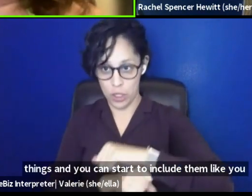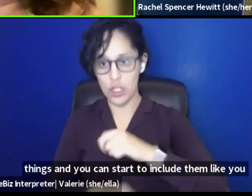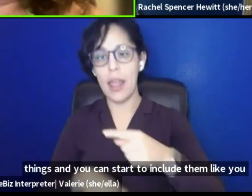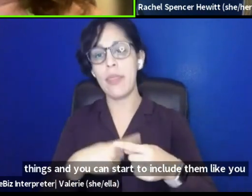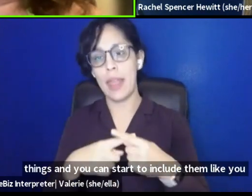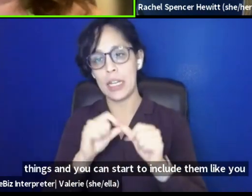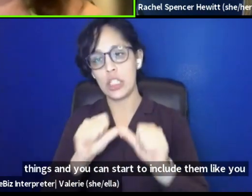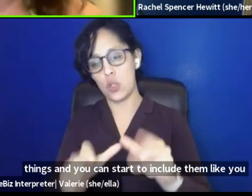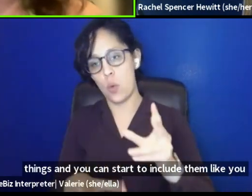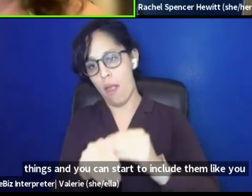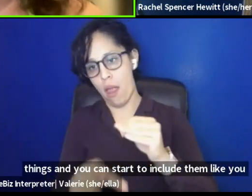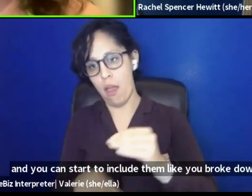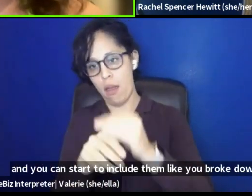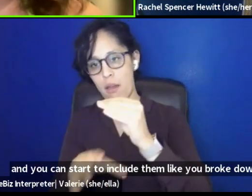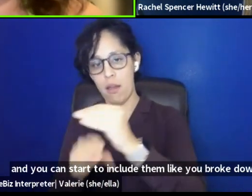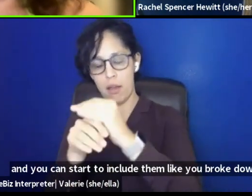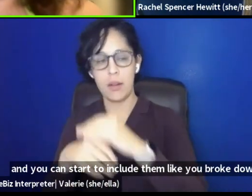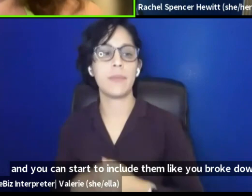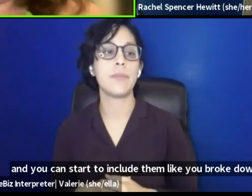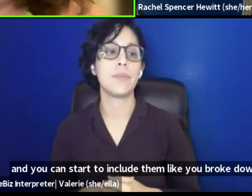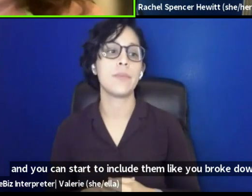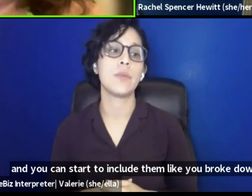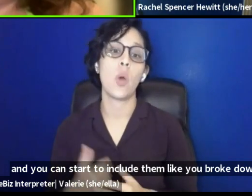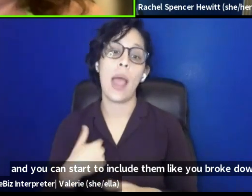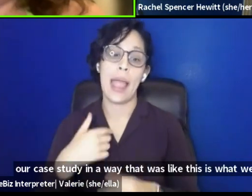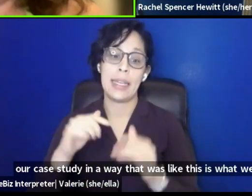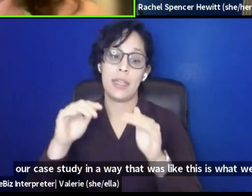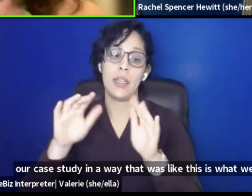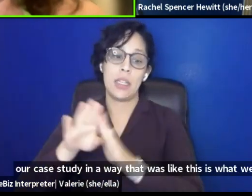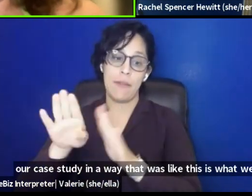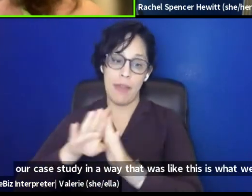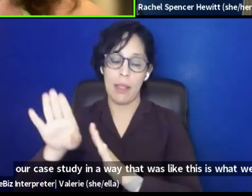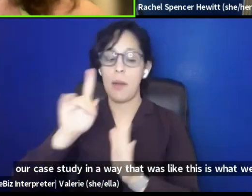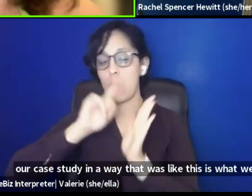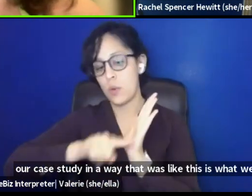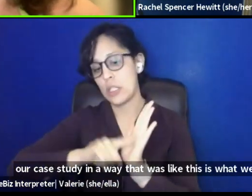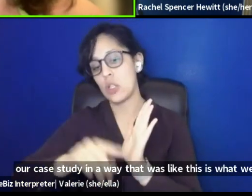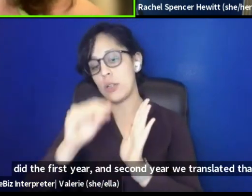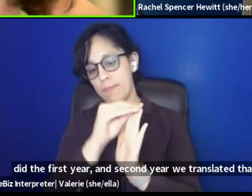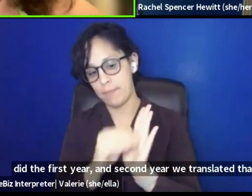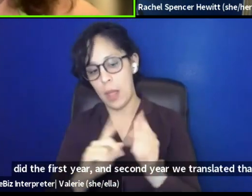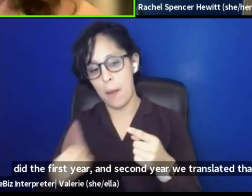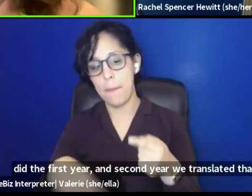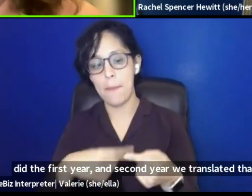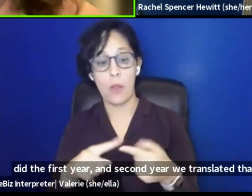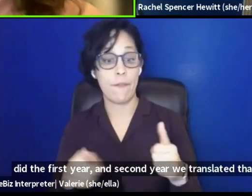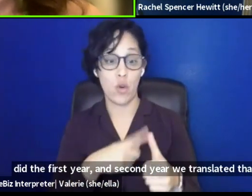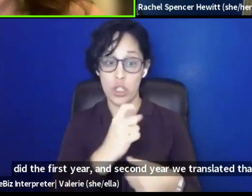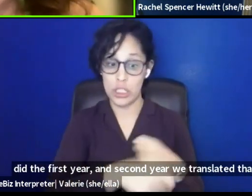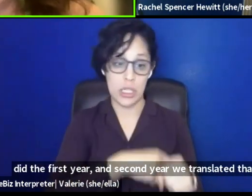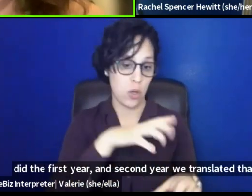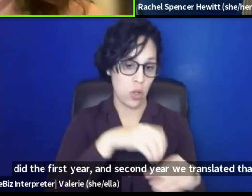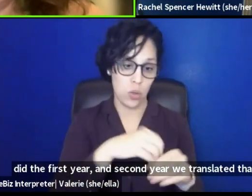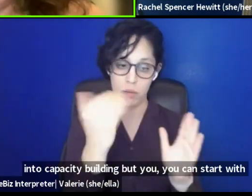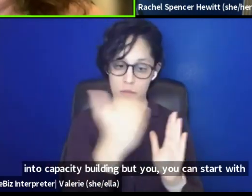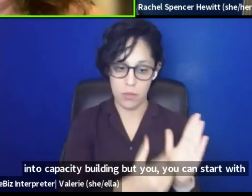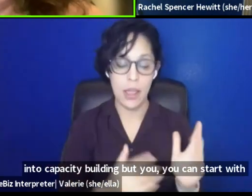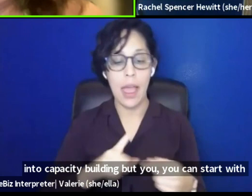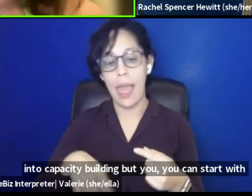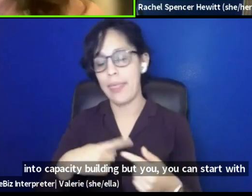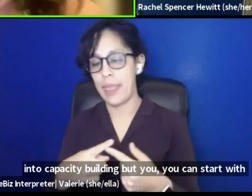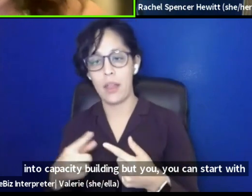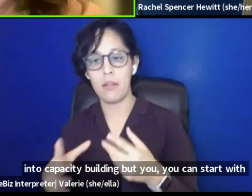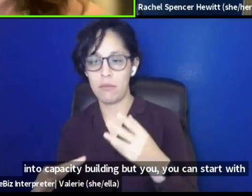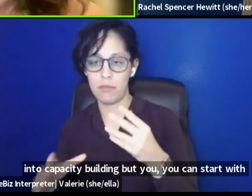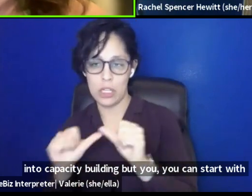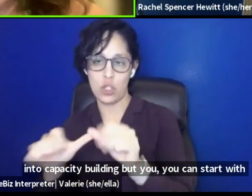case study in a way that was like, this is what we did the first year. And the second day year, we translated that into capacity building, but you don't, you can start with just like